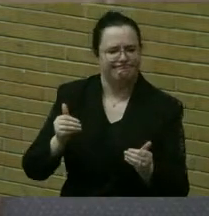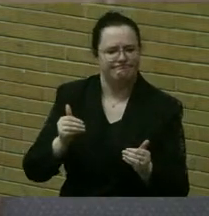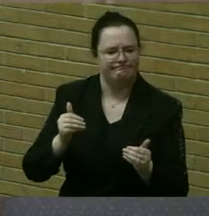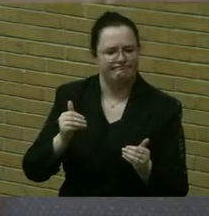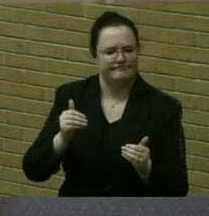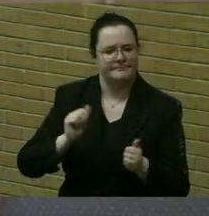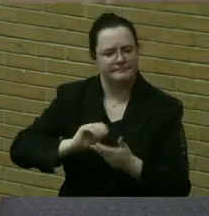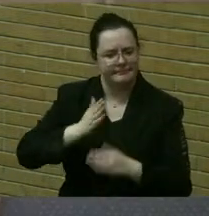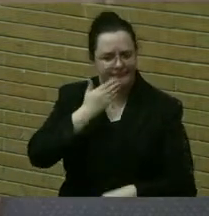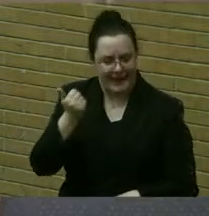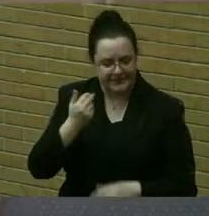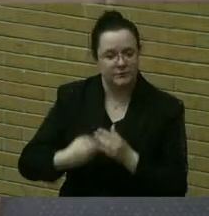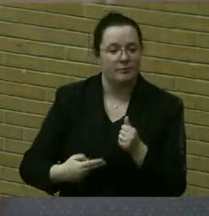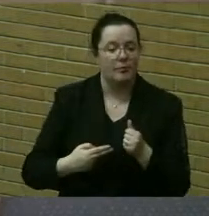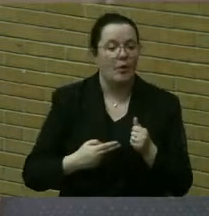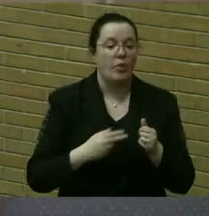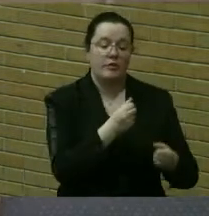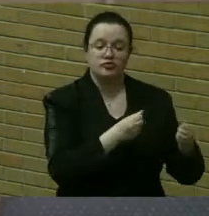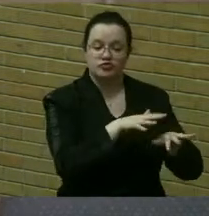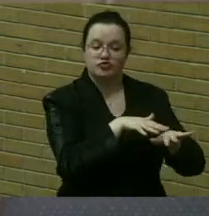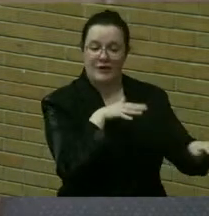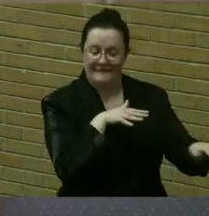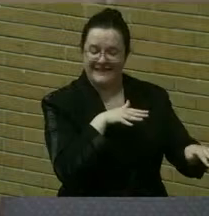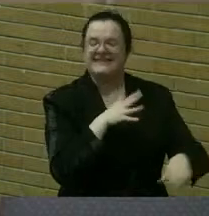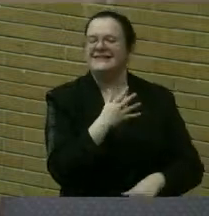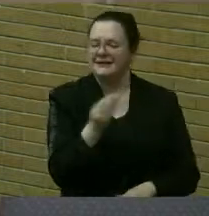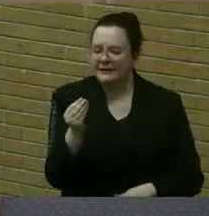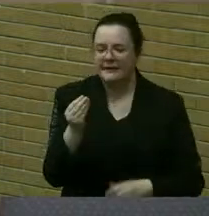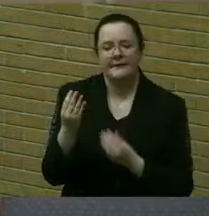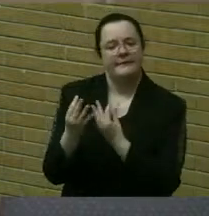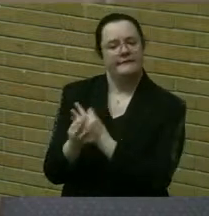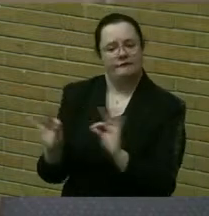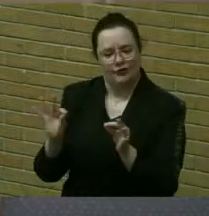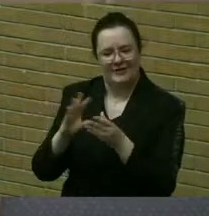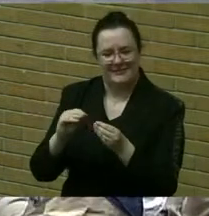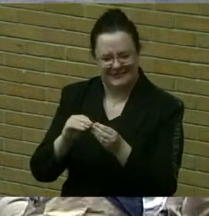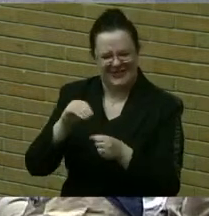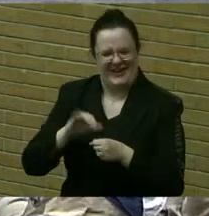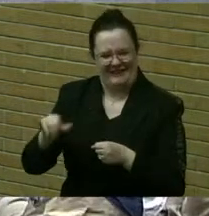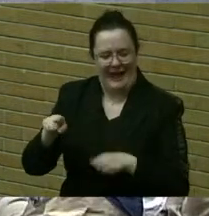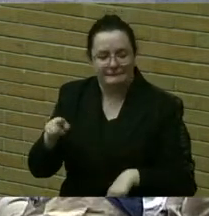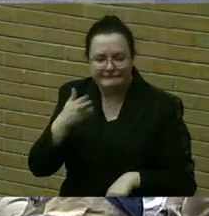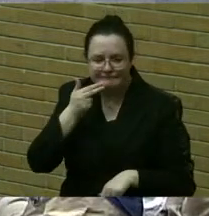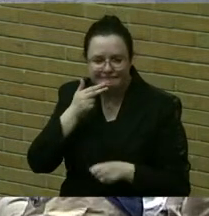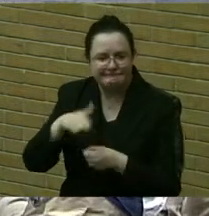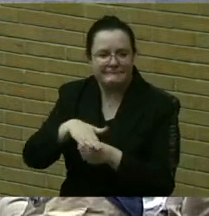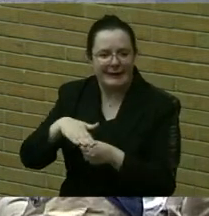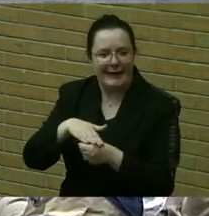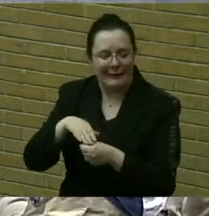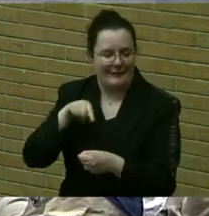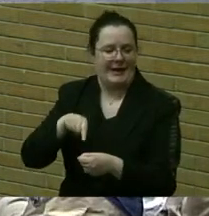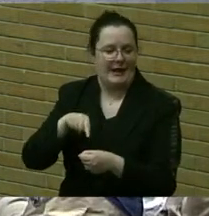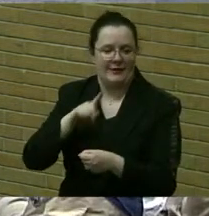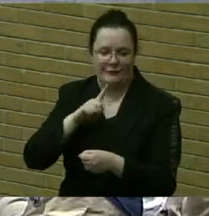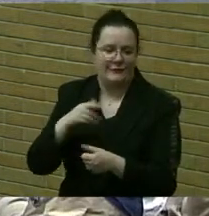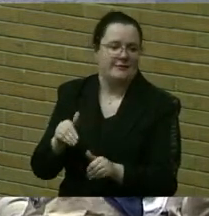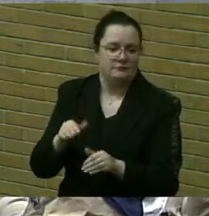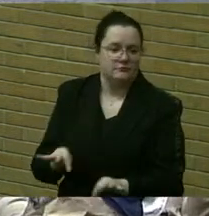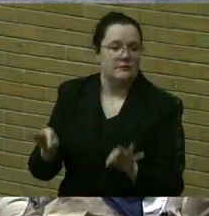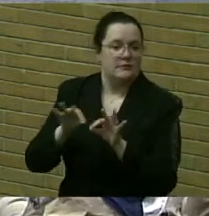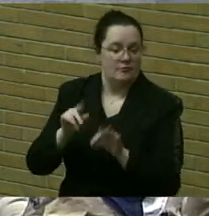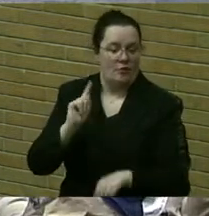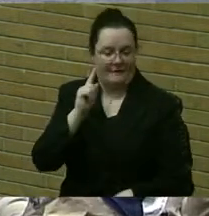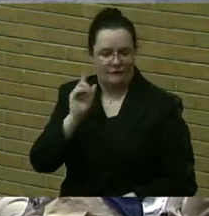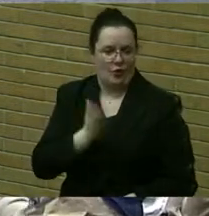with both the traffic and freedom of speech within that little area that is so essential to where our kids get